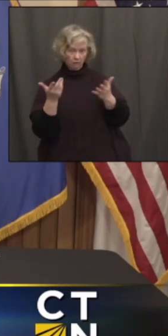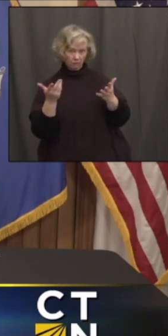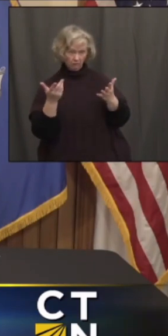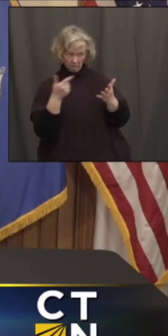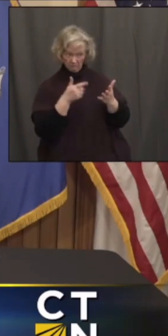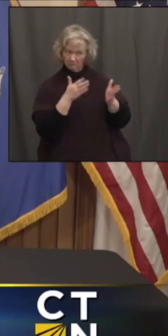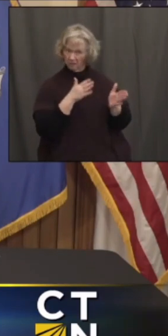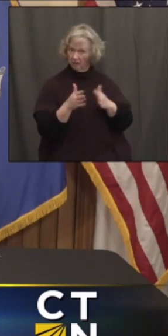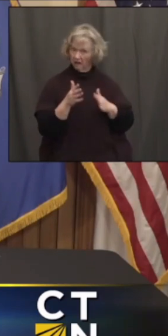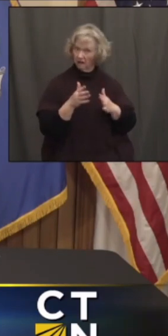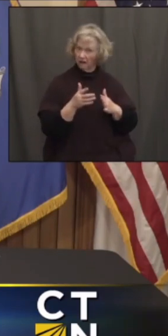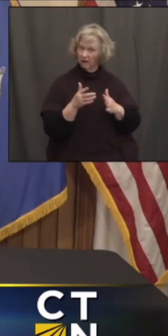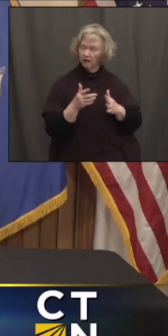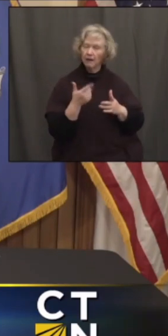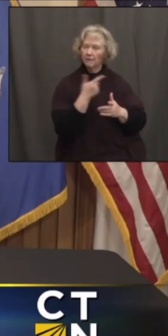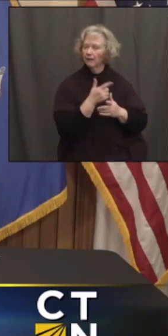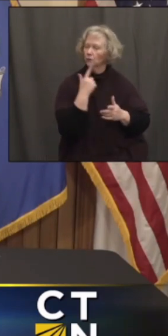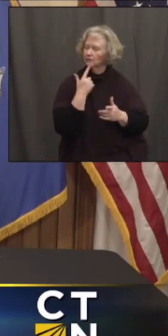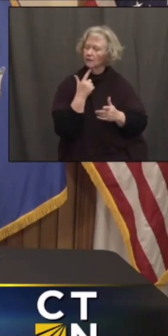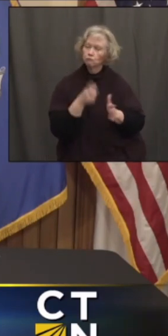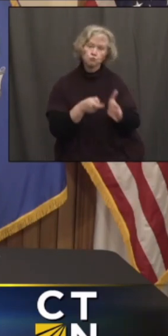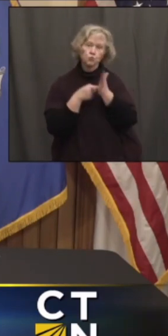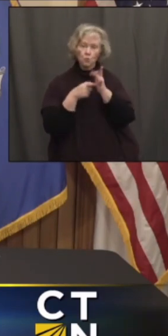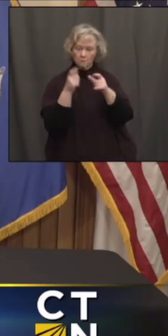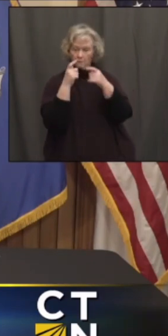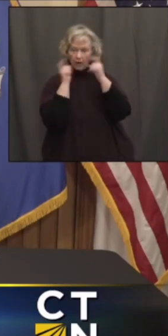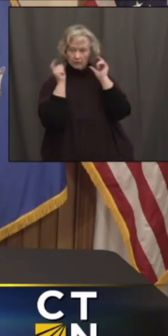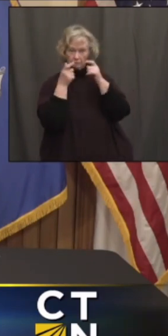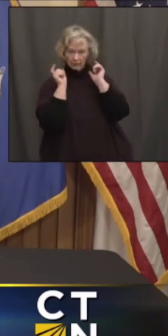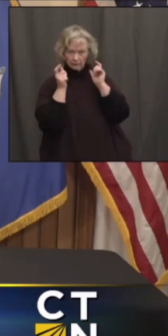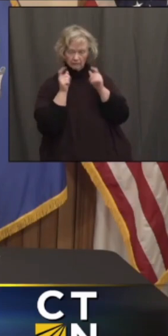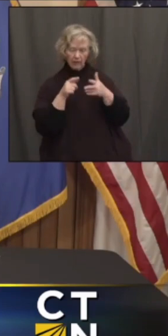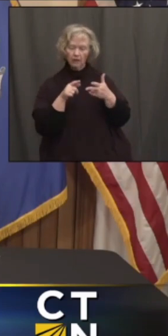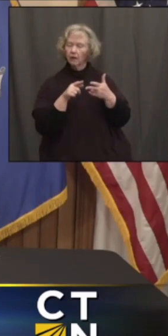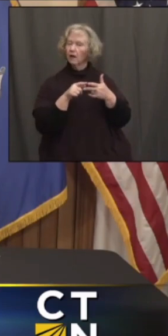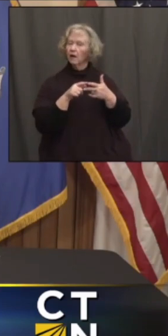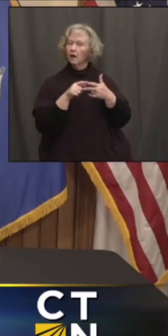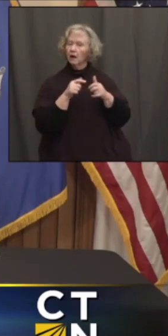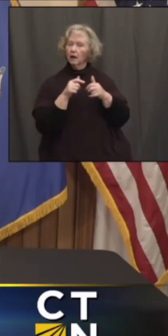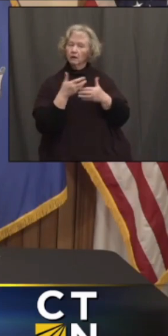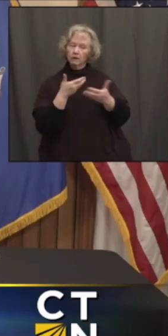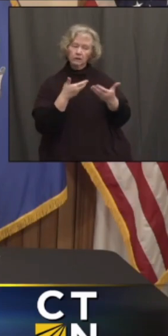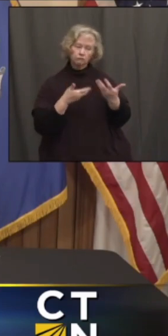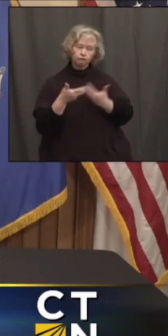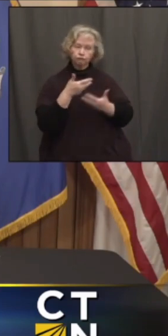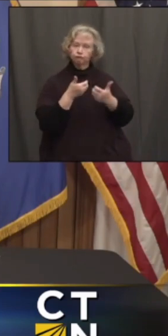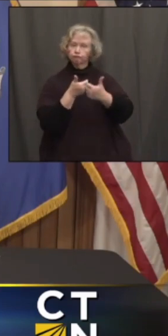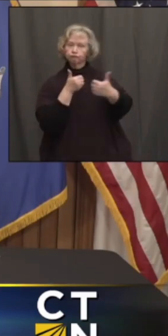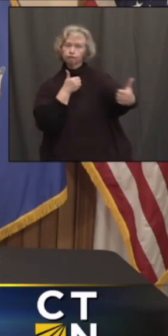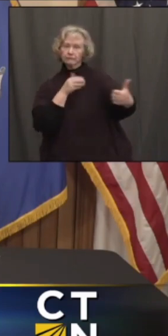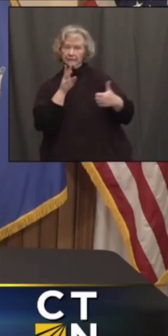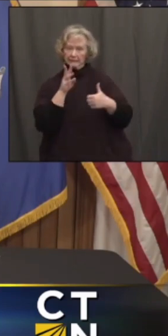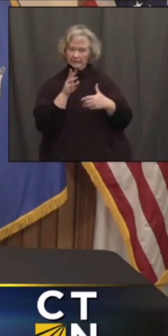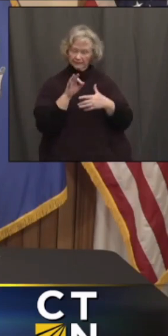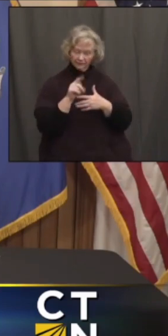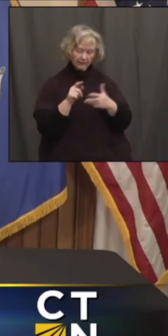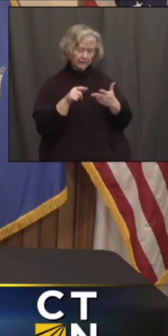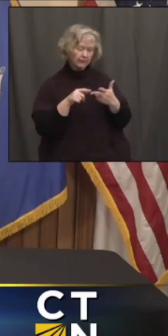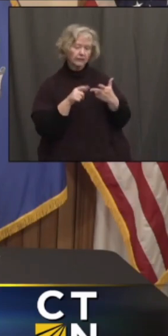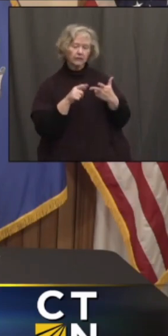maintain a mask mandate, for example, and social distancing and these requirements that restaurants be,